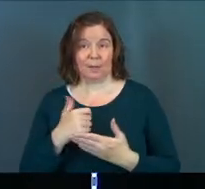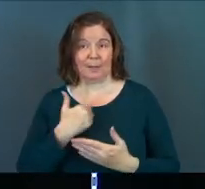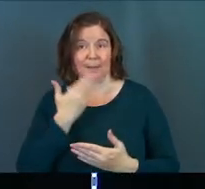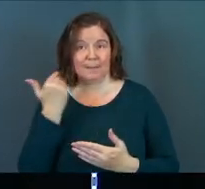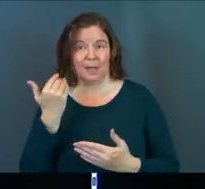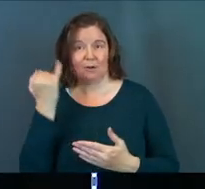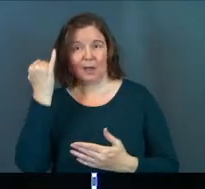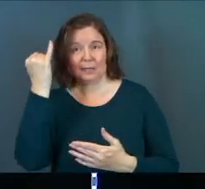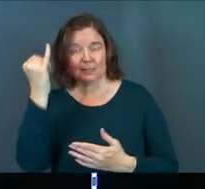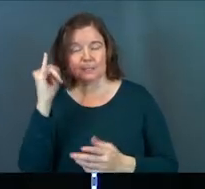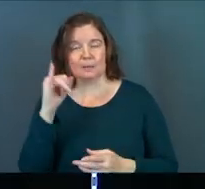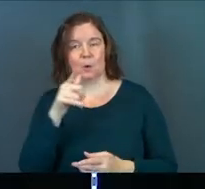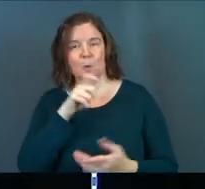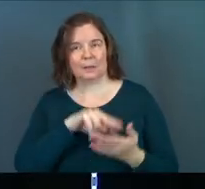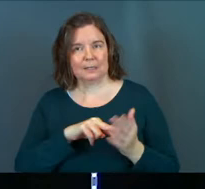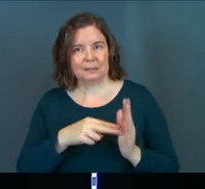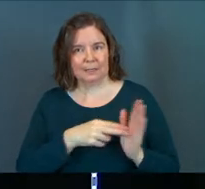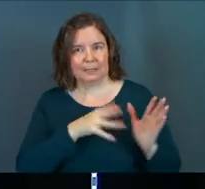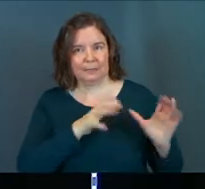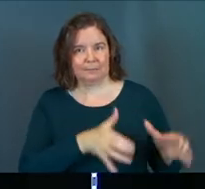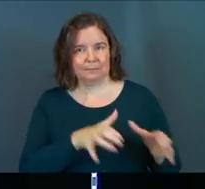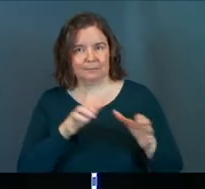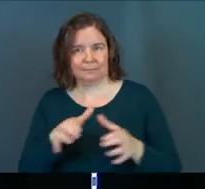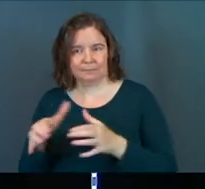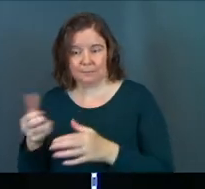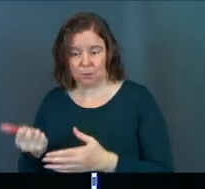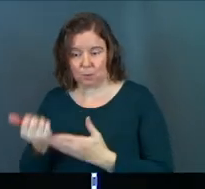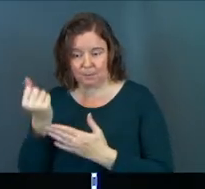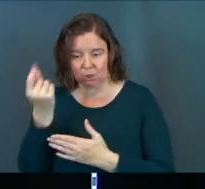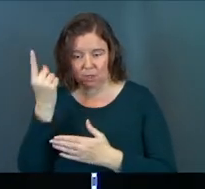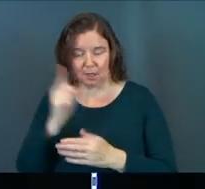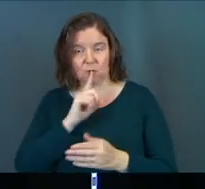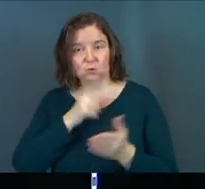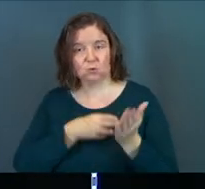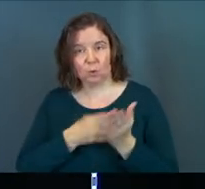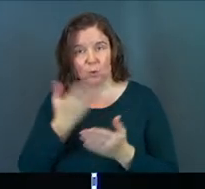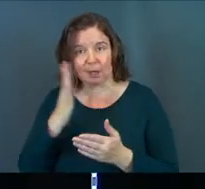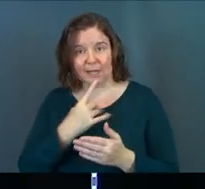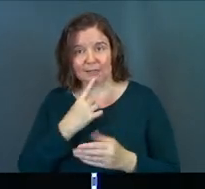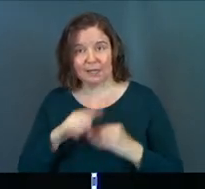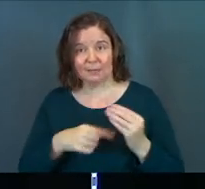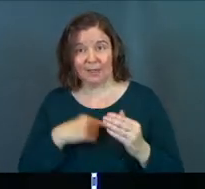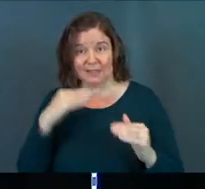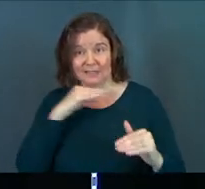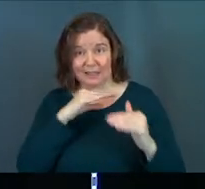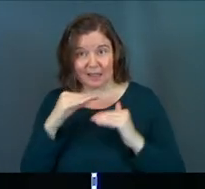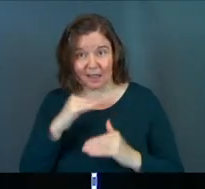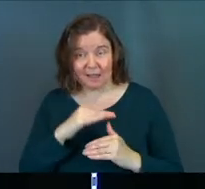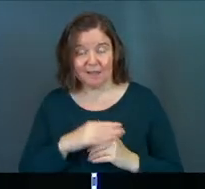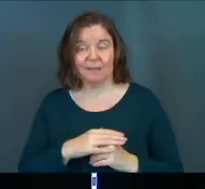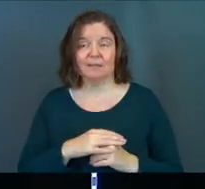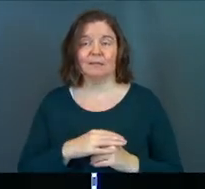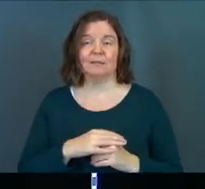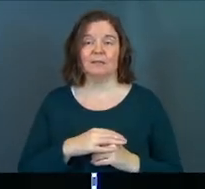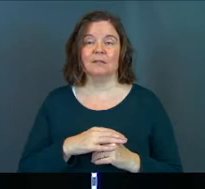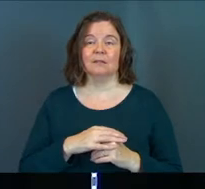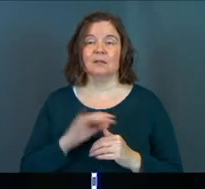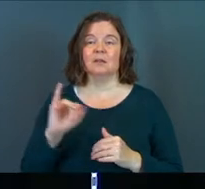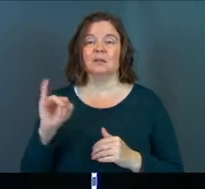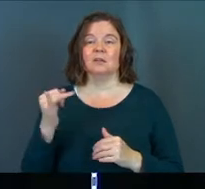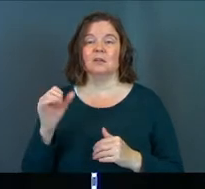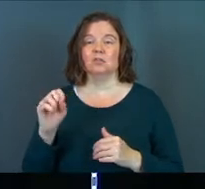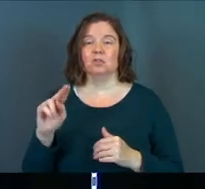get a better example of who this is and to help us get to a place where we understand the truth about what God says about this lie of I am better than is